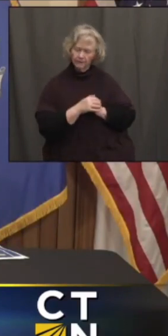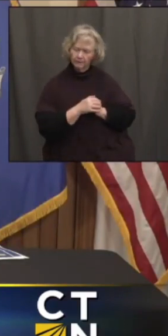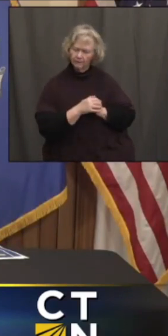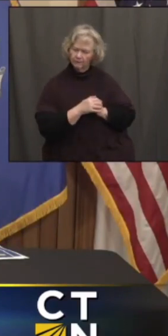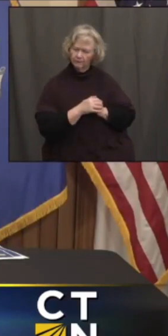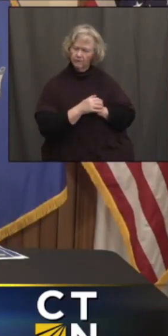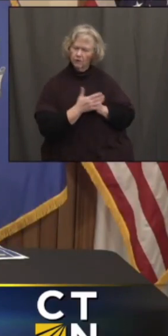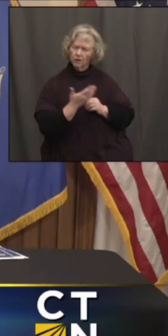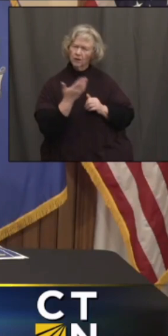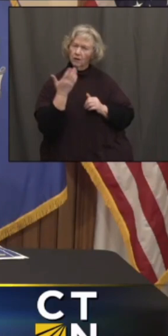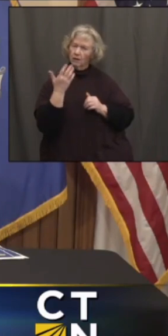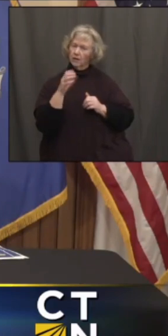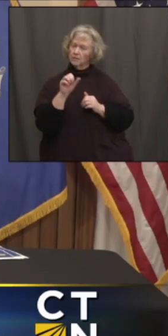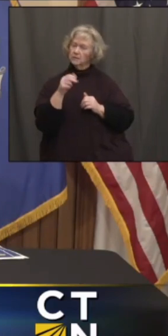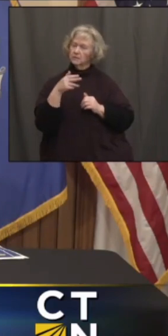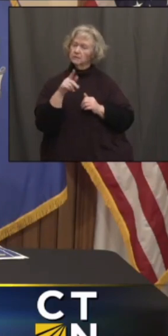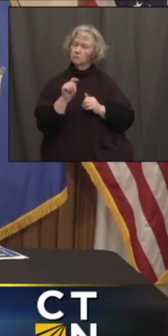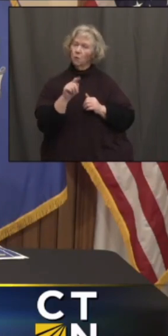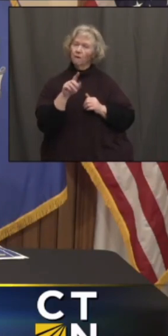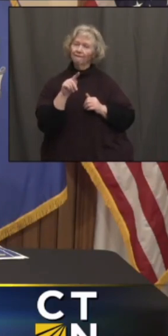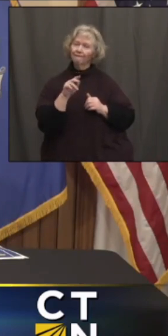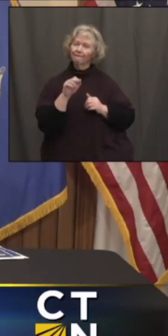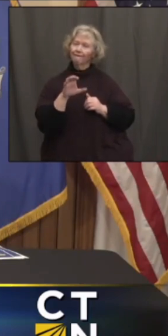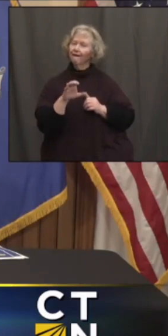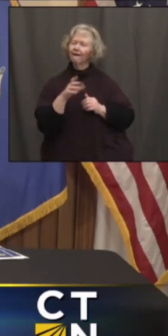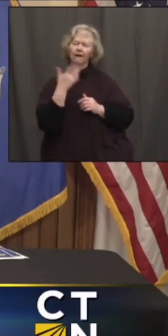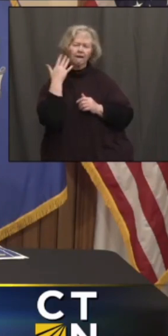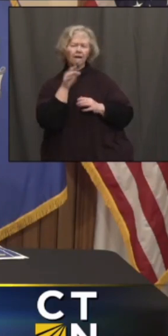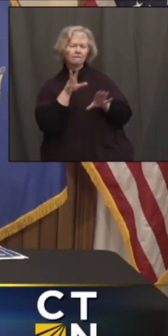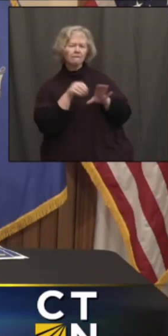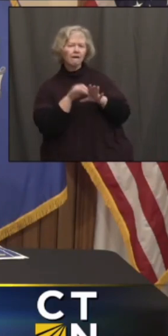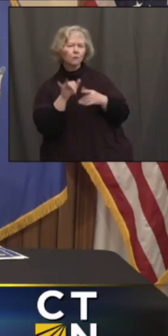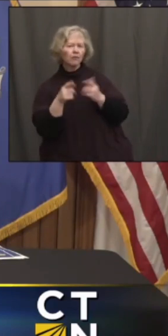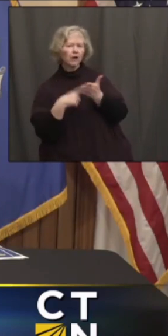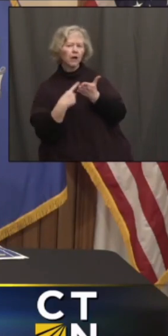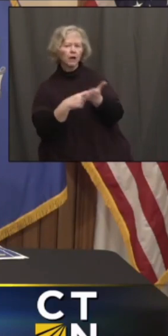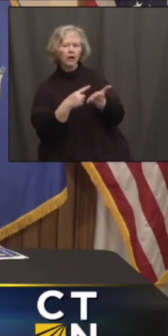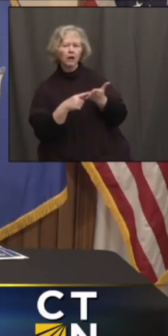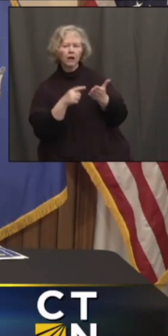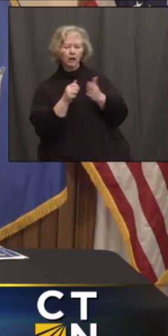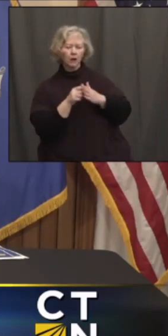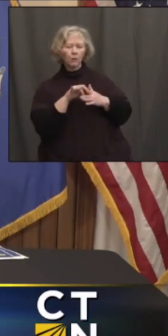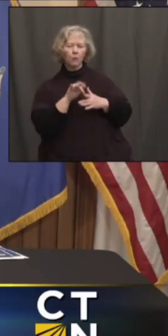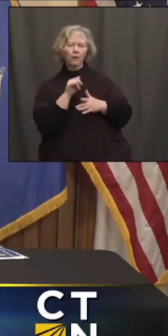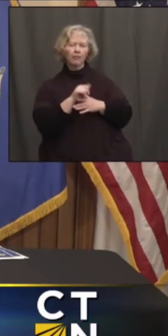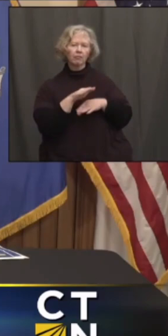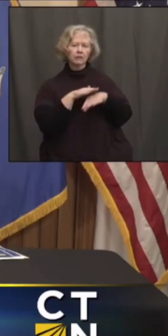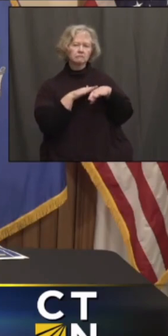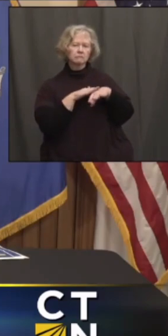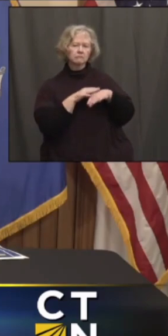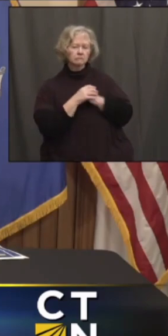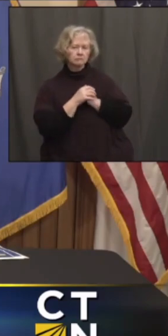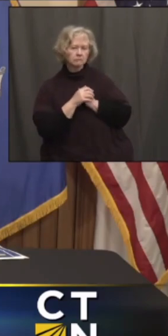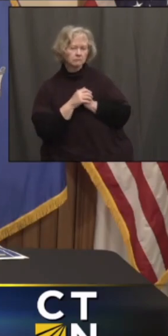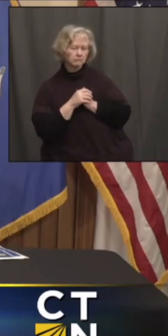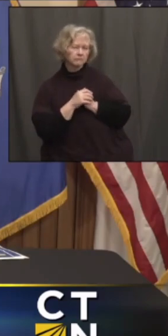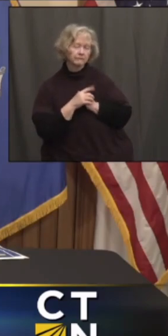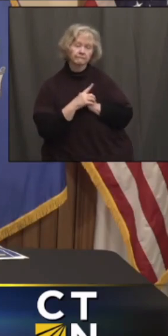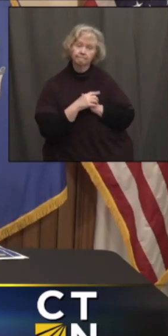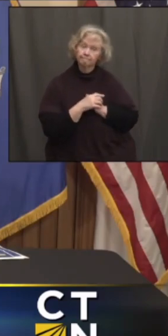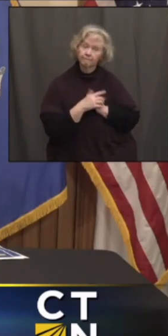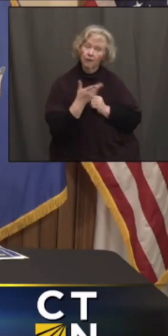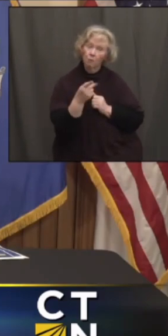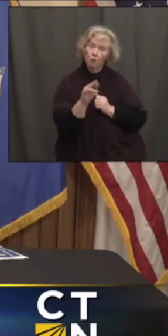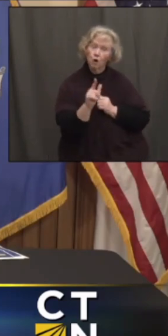was Sport Tech excluded from the negotiations with the Mohegan and Meshintucket Pequot Nations? What,